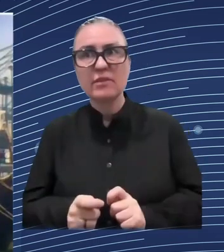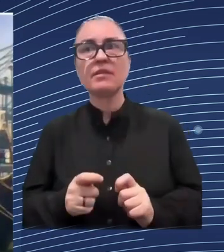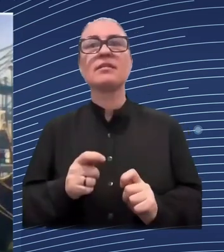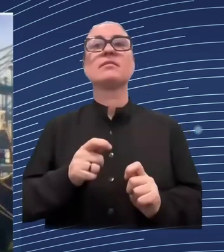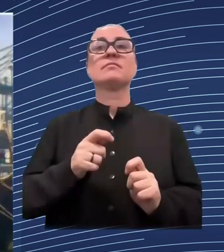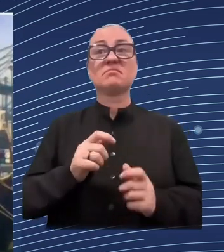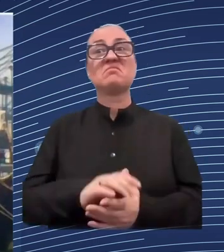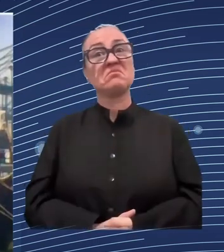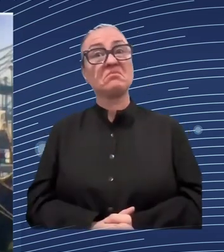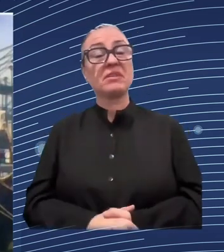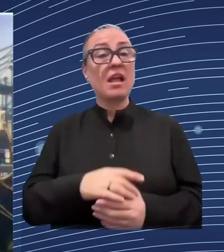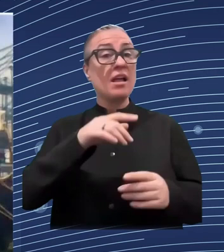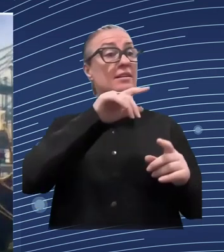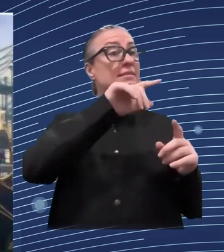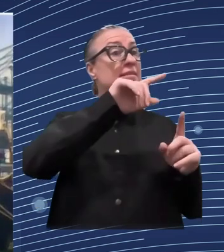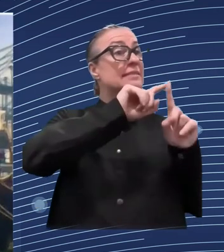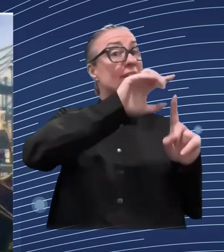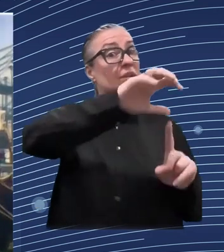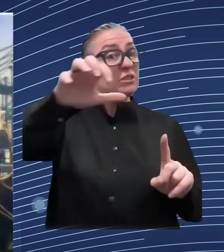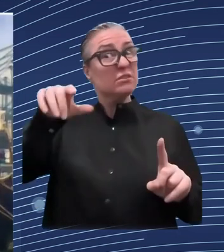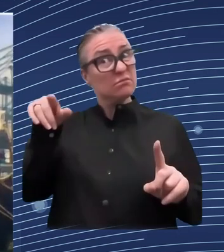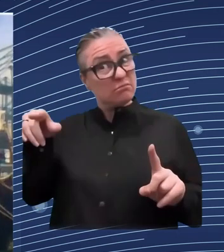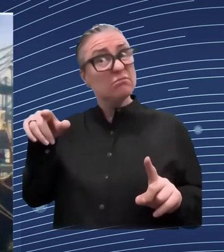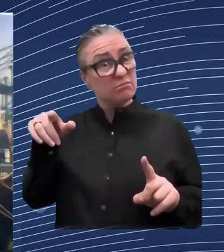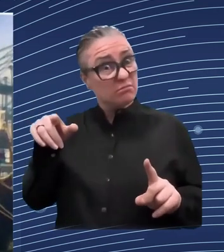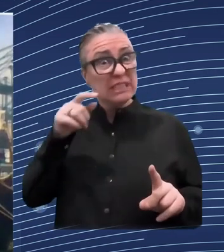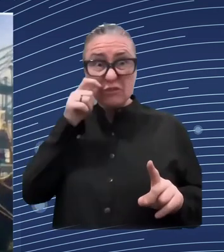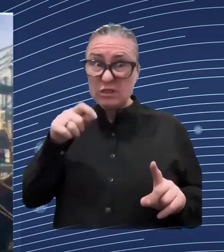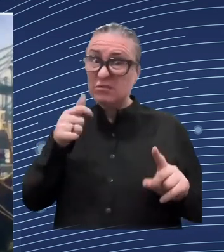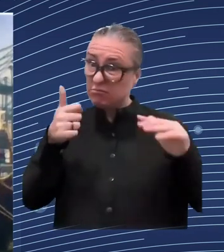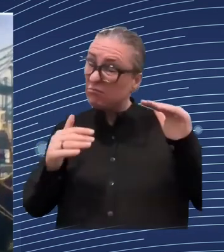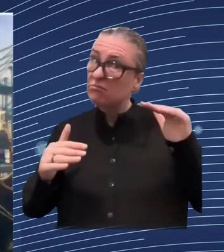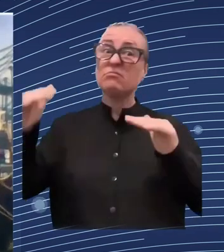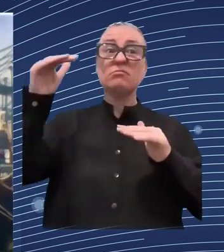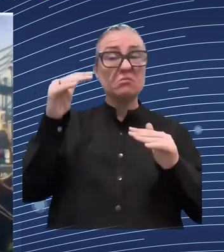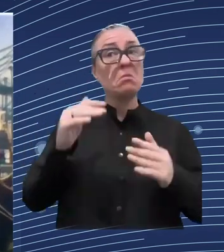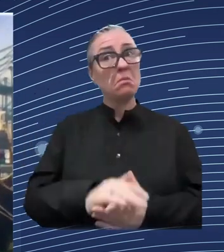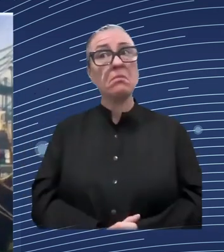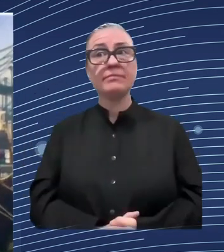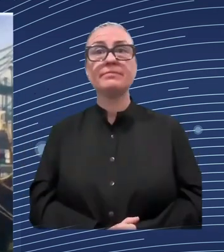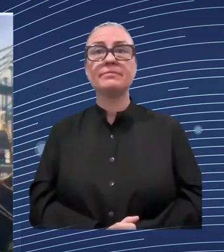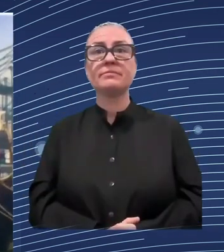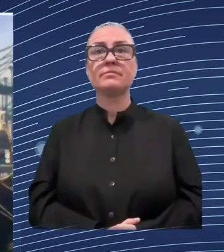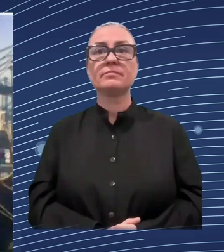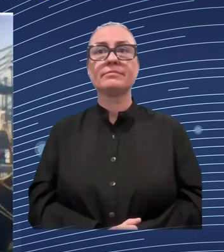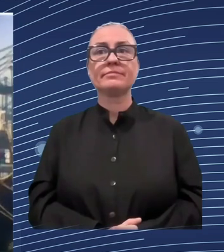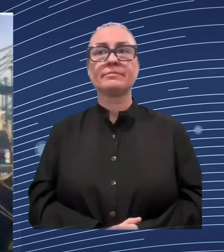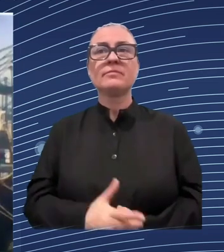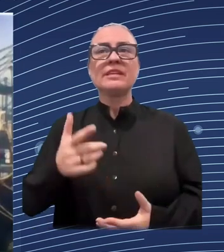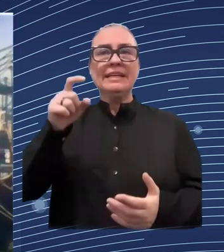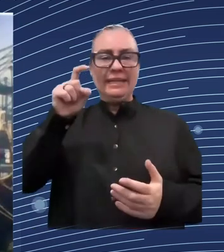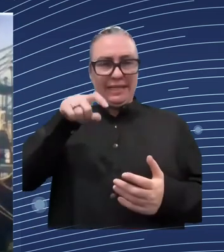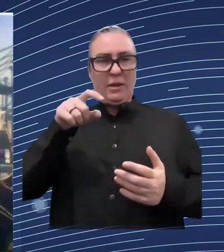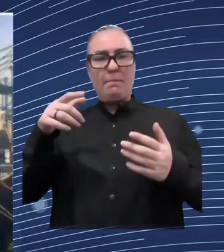where uh further efforts are needed one area is uh in in the labor market and employment so here we have